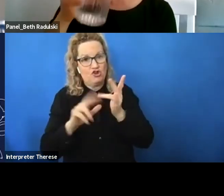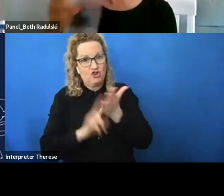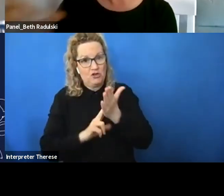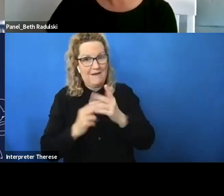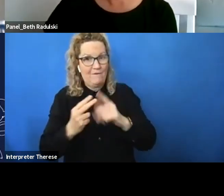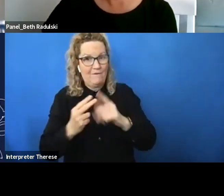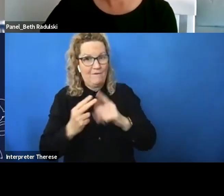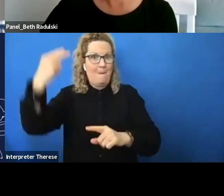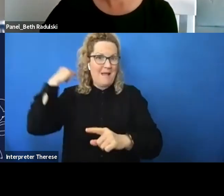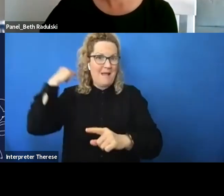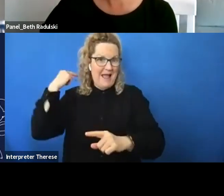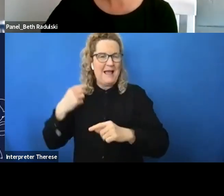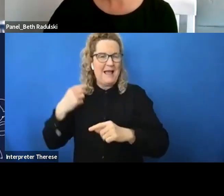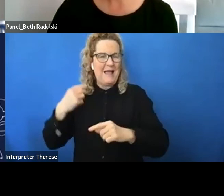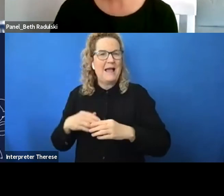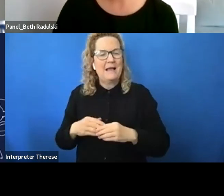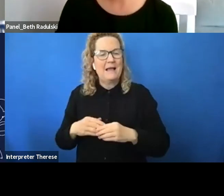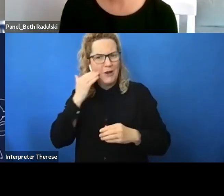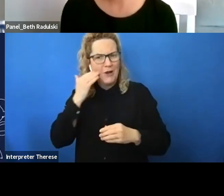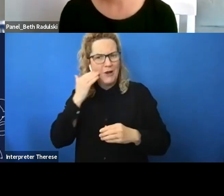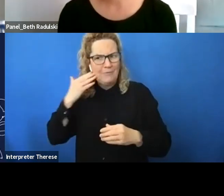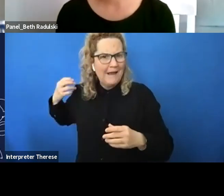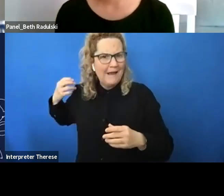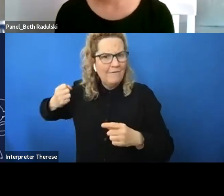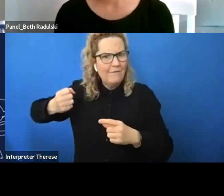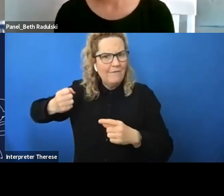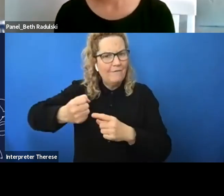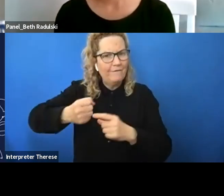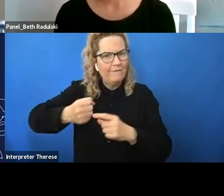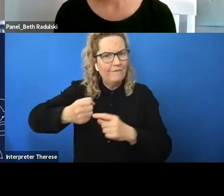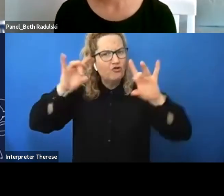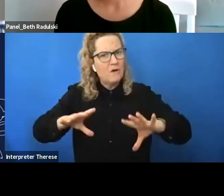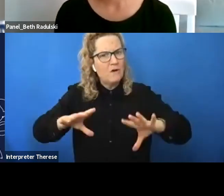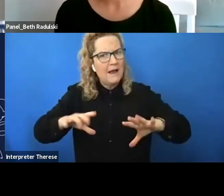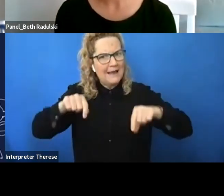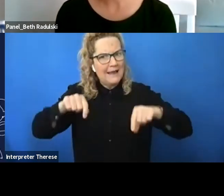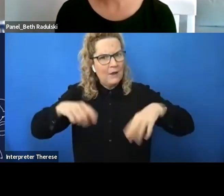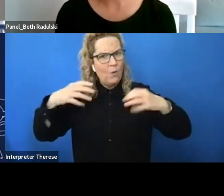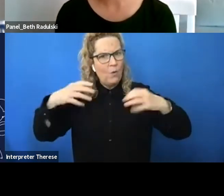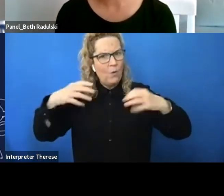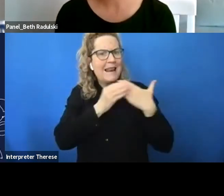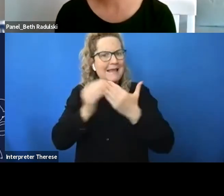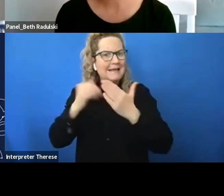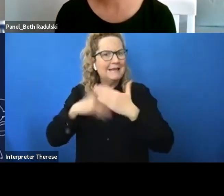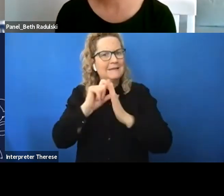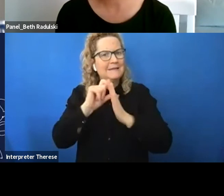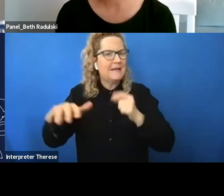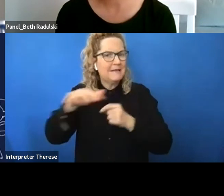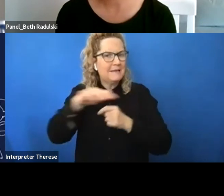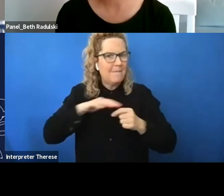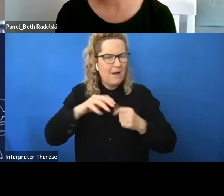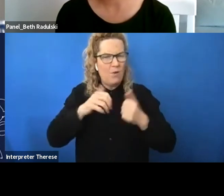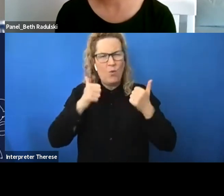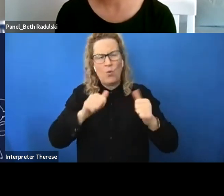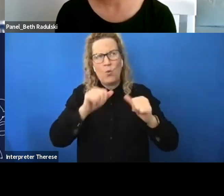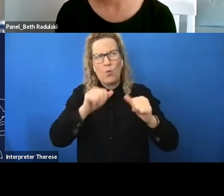that australia has got leaders that are in the disability space who are good role models to break down those